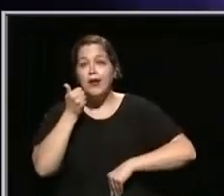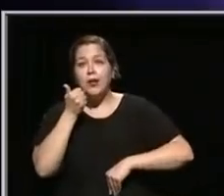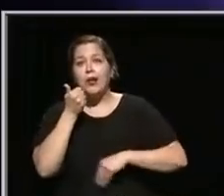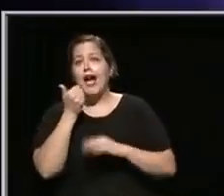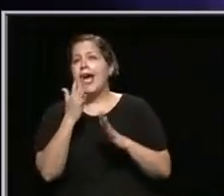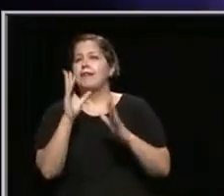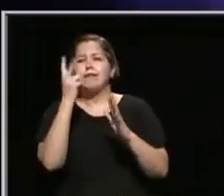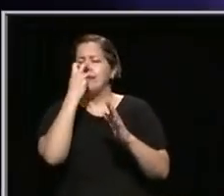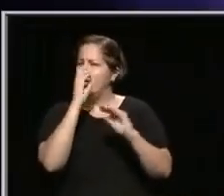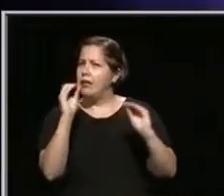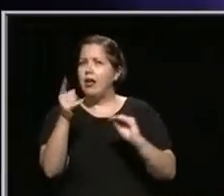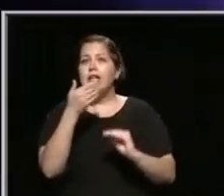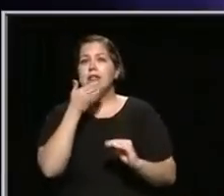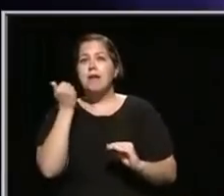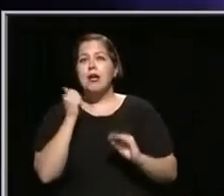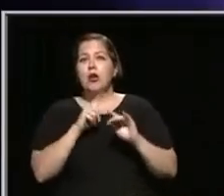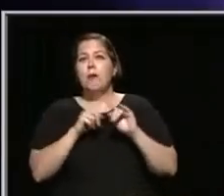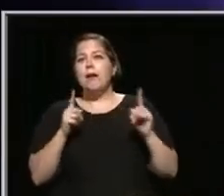better,